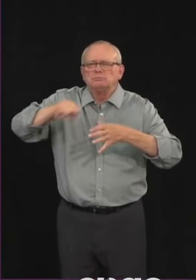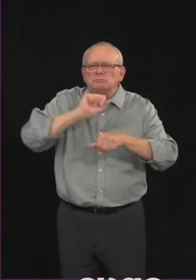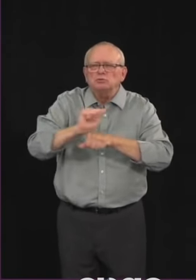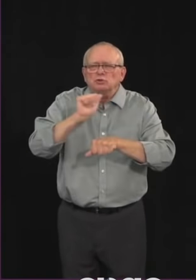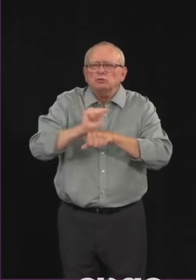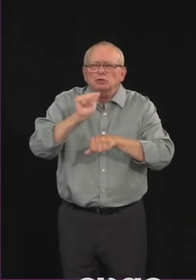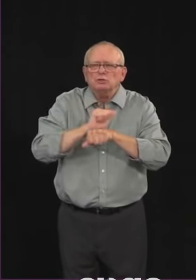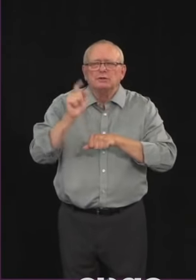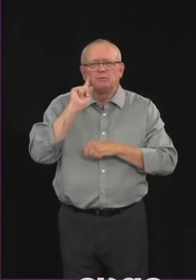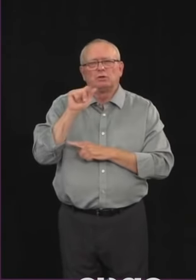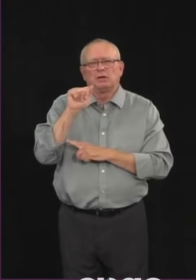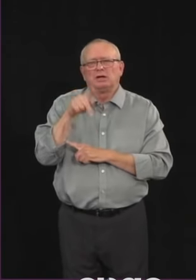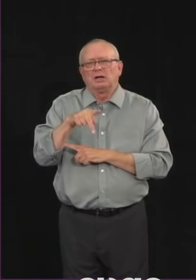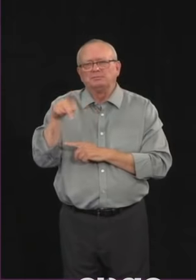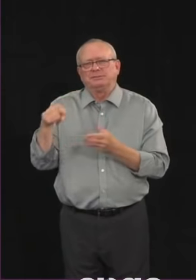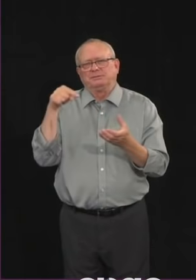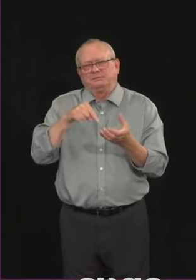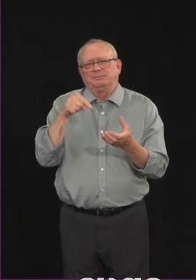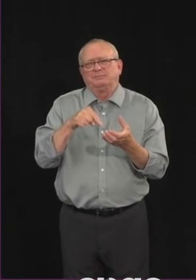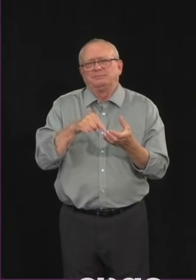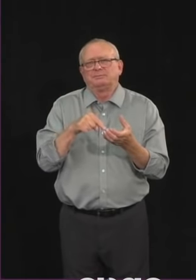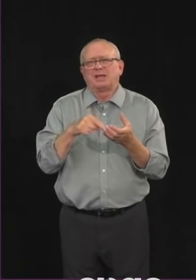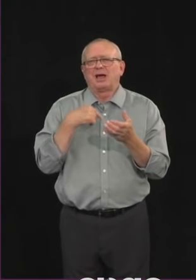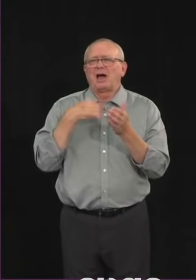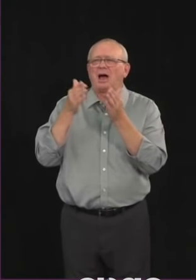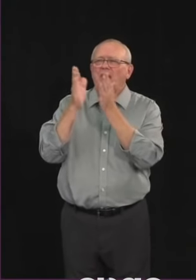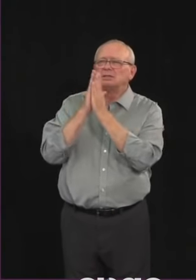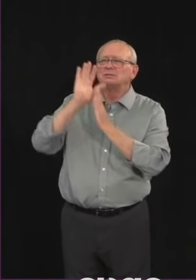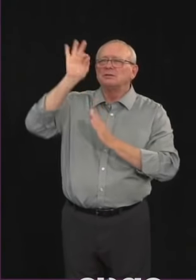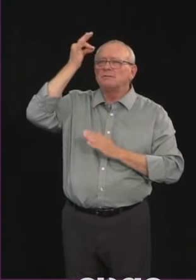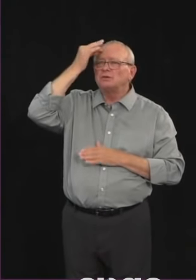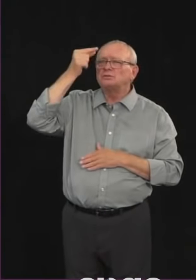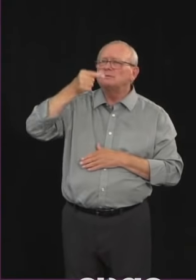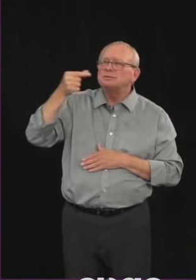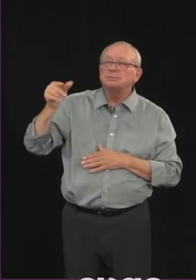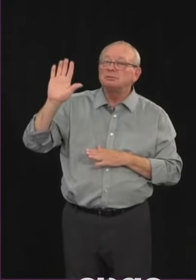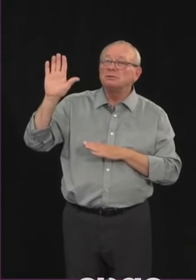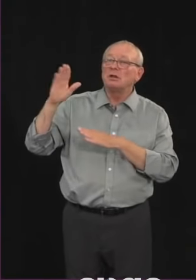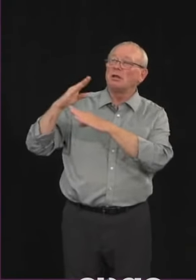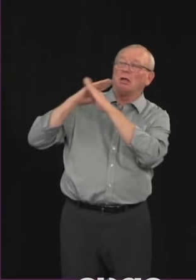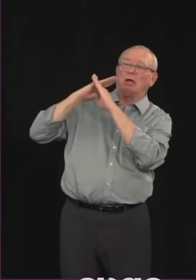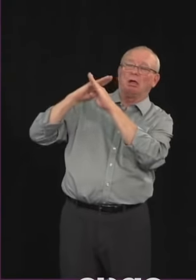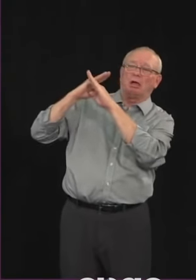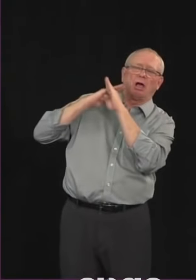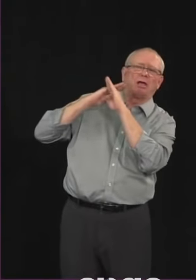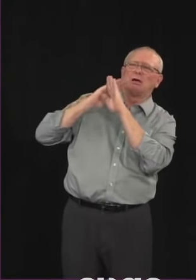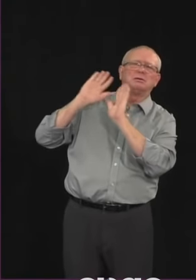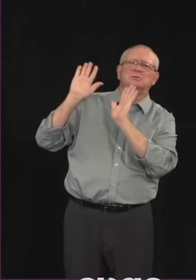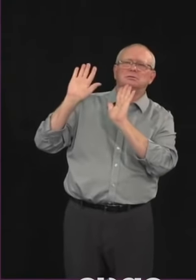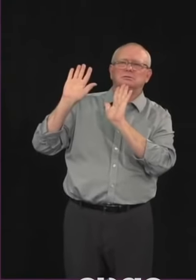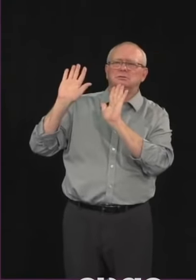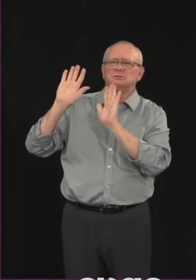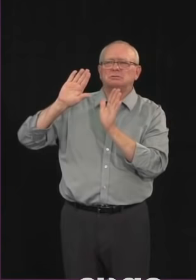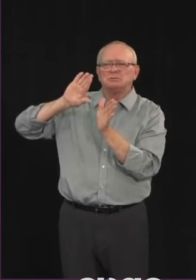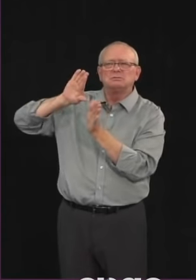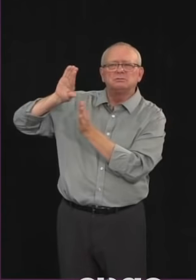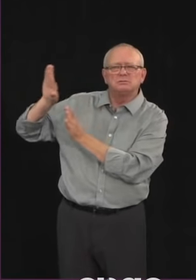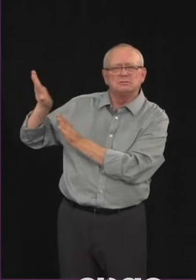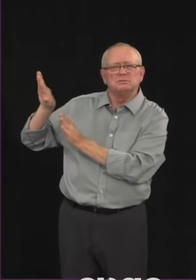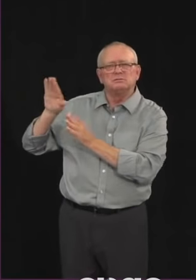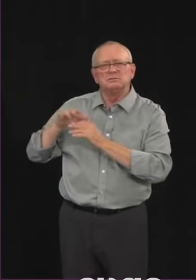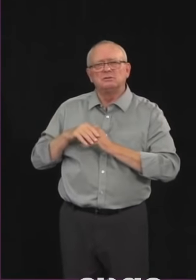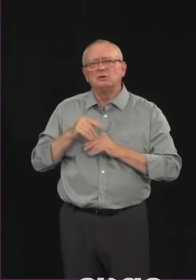for the federal government to remove their barrier, their objection to Google, Apple and other